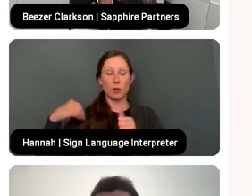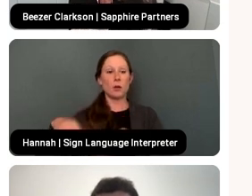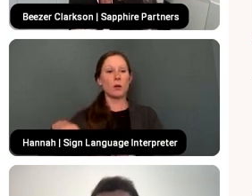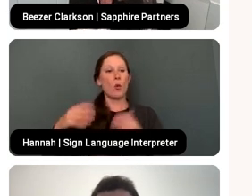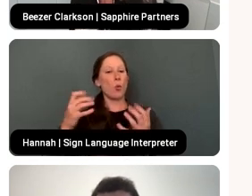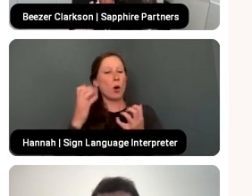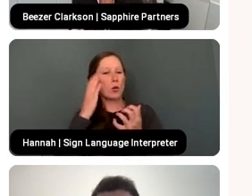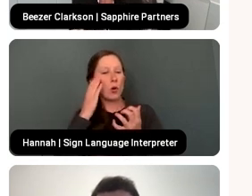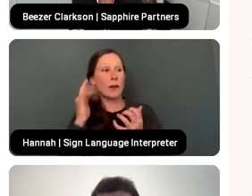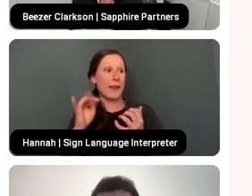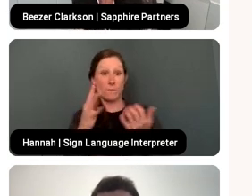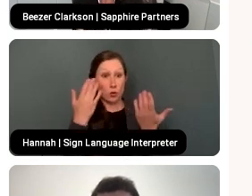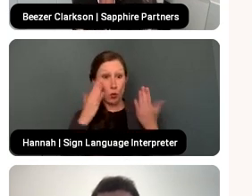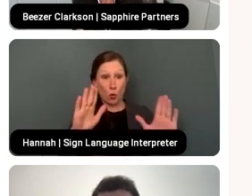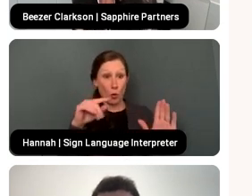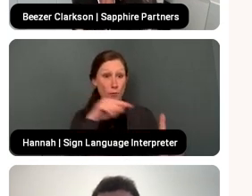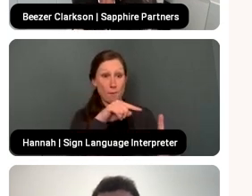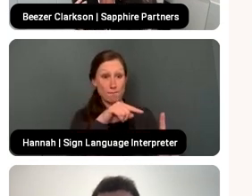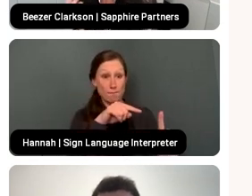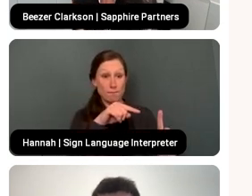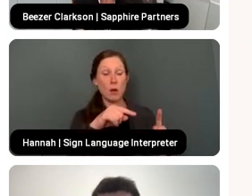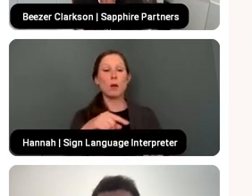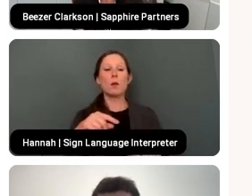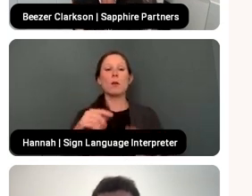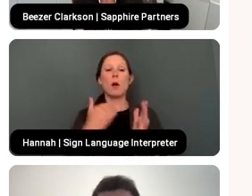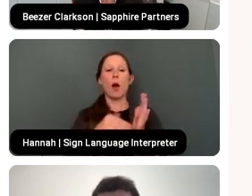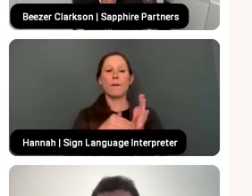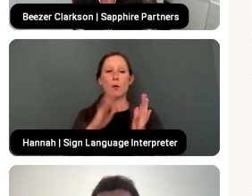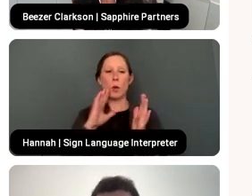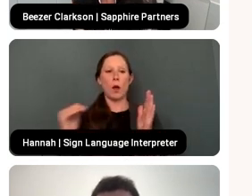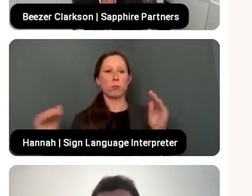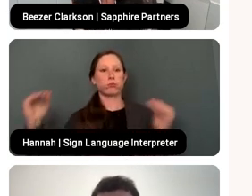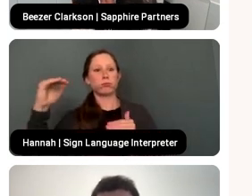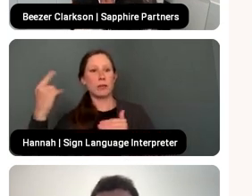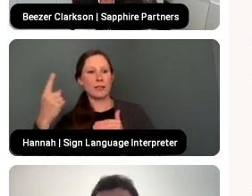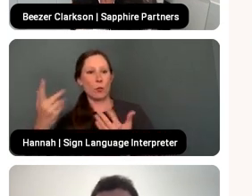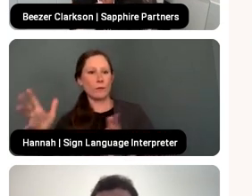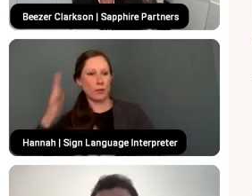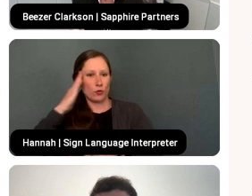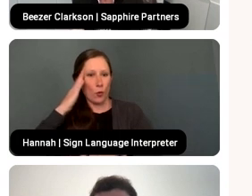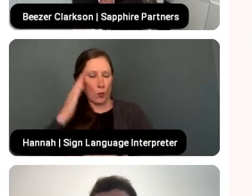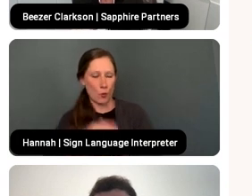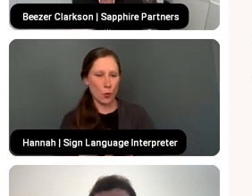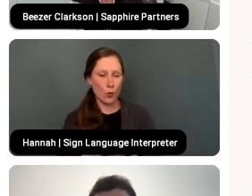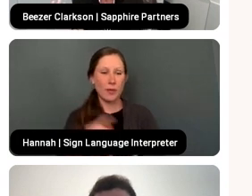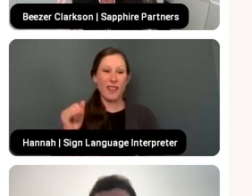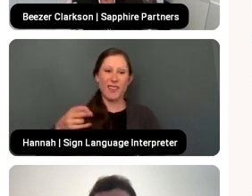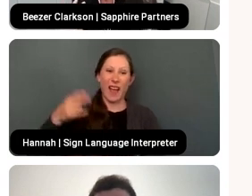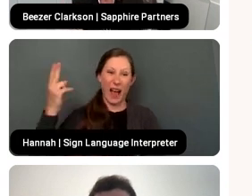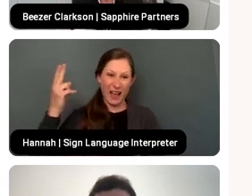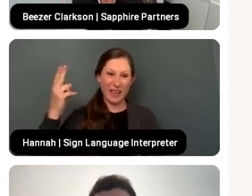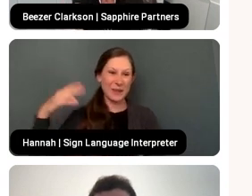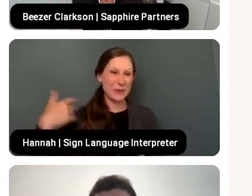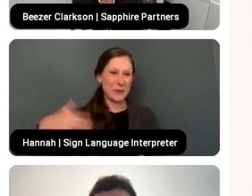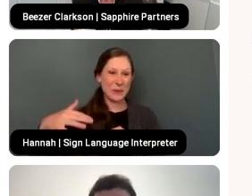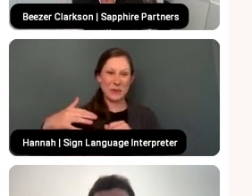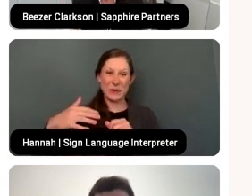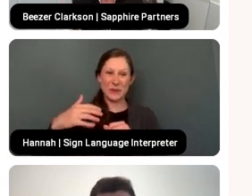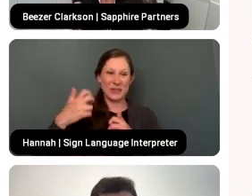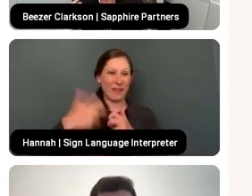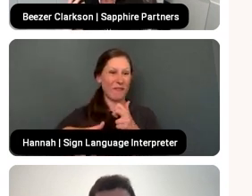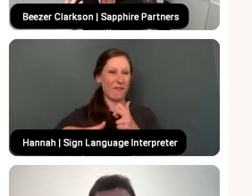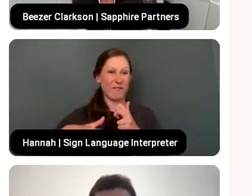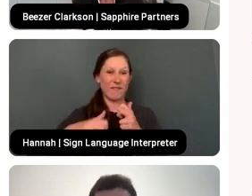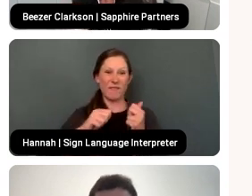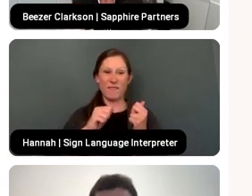if somebody they don't know will outperform someone they do know, and that's, that's just a very high bar. Yeah. So there are definitely fund to funds, asset